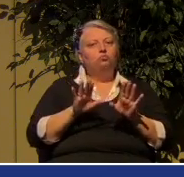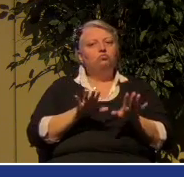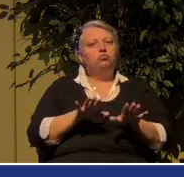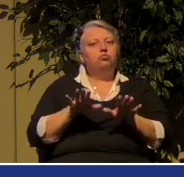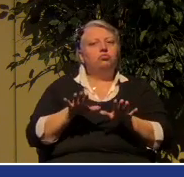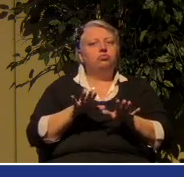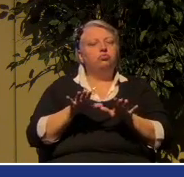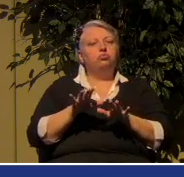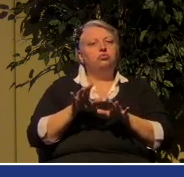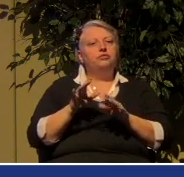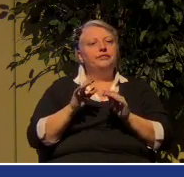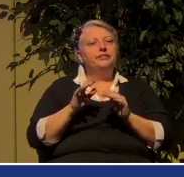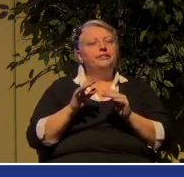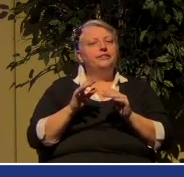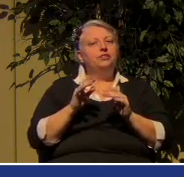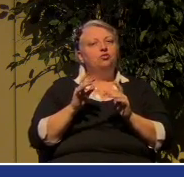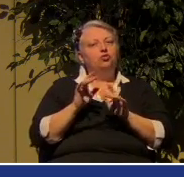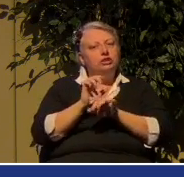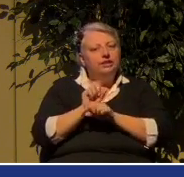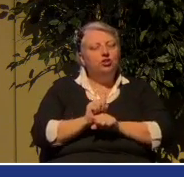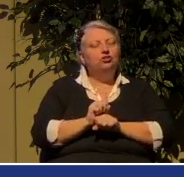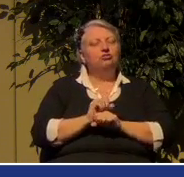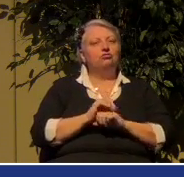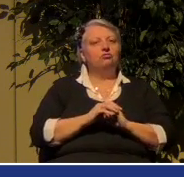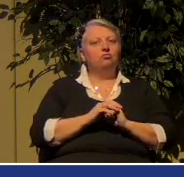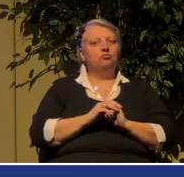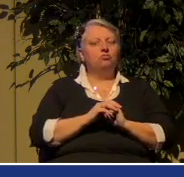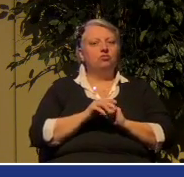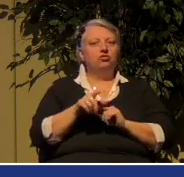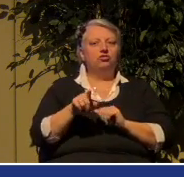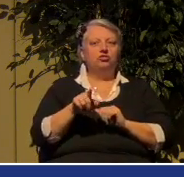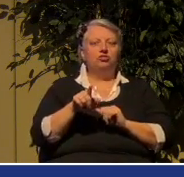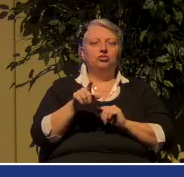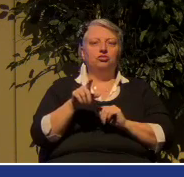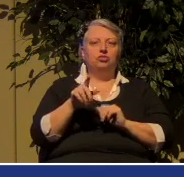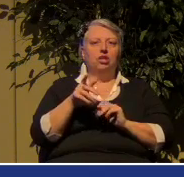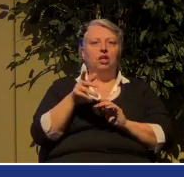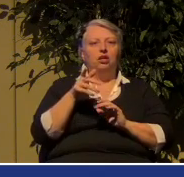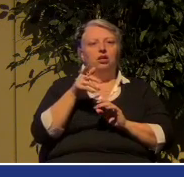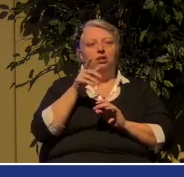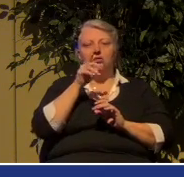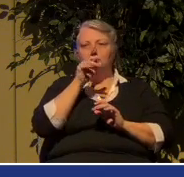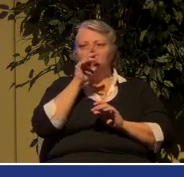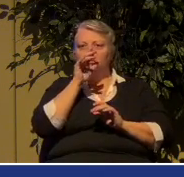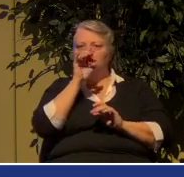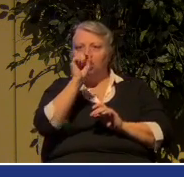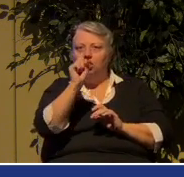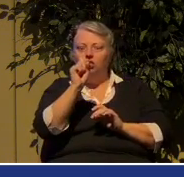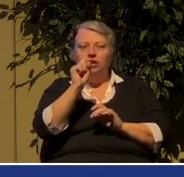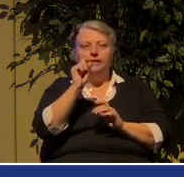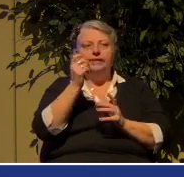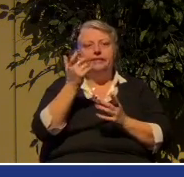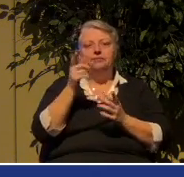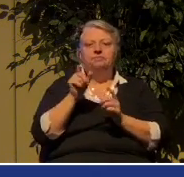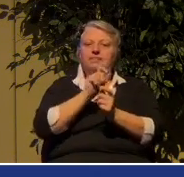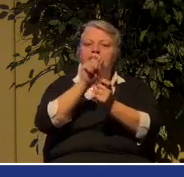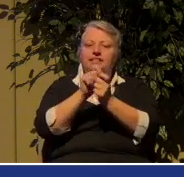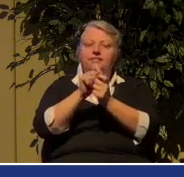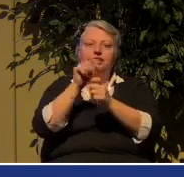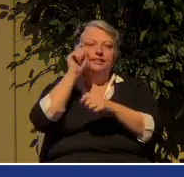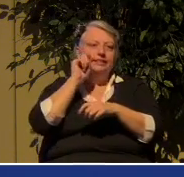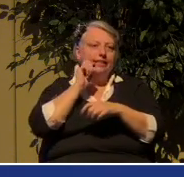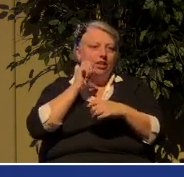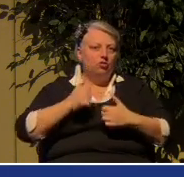found himself attracted to a particular sexual lifestyle that was